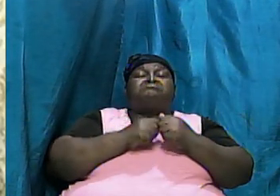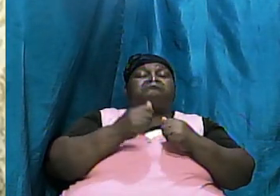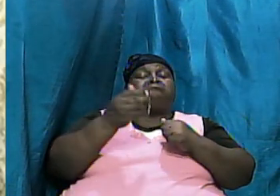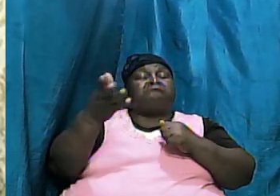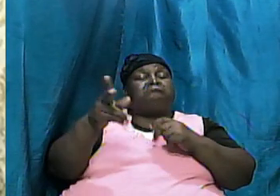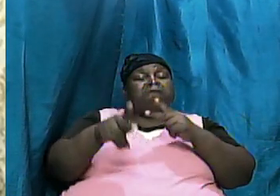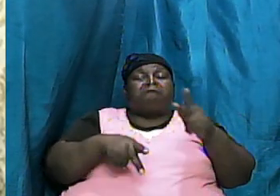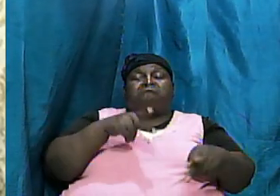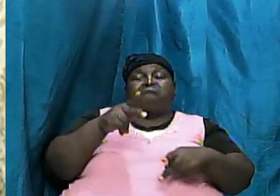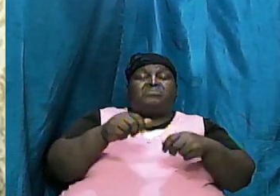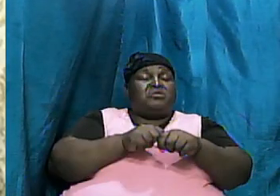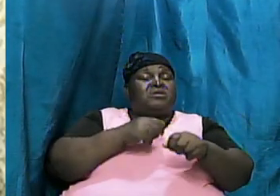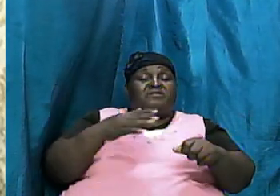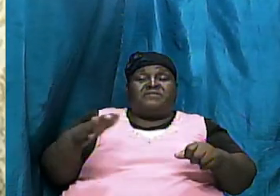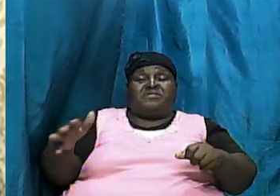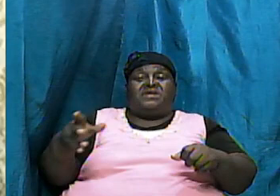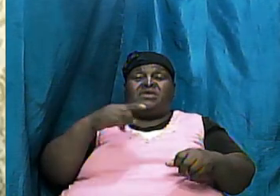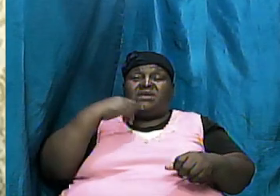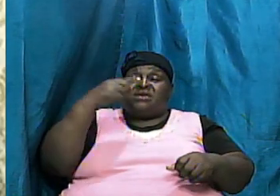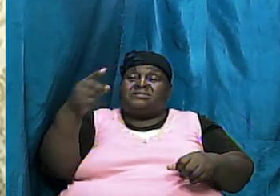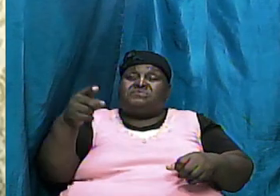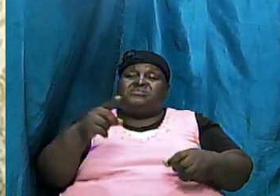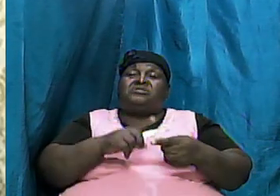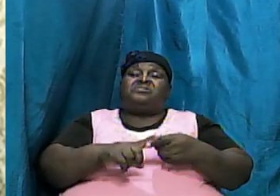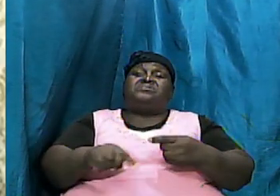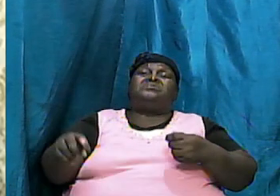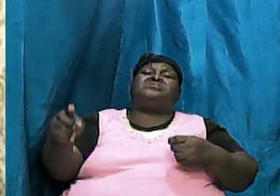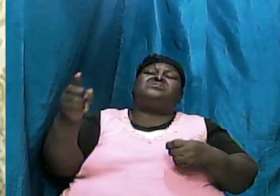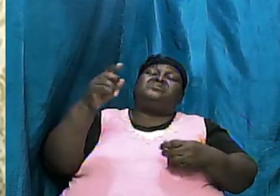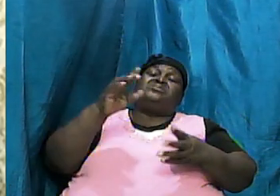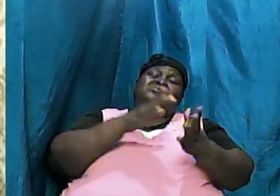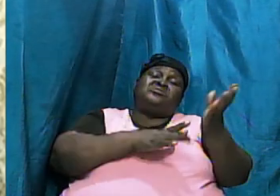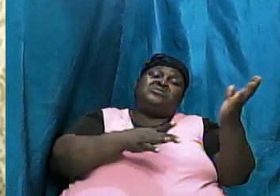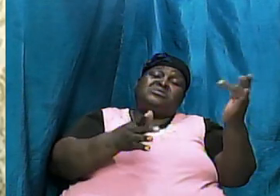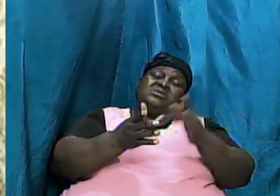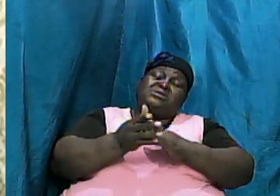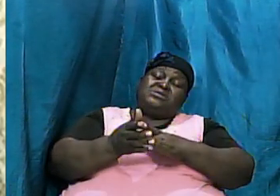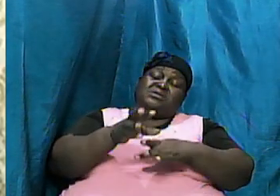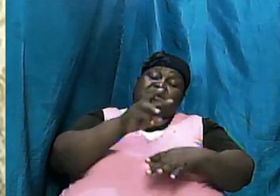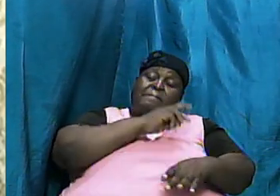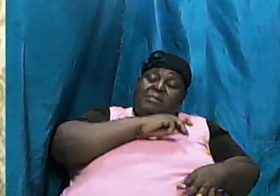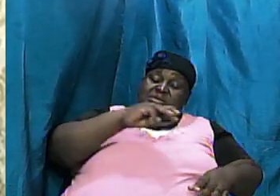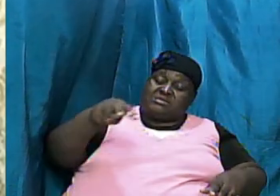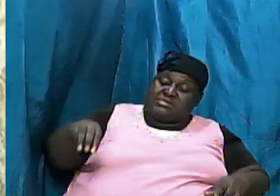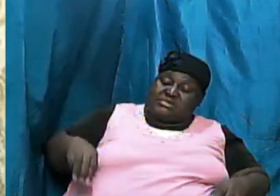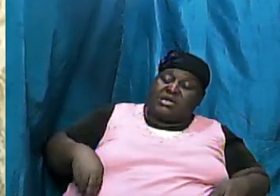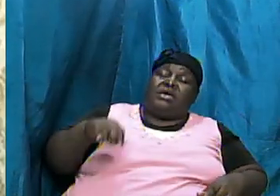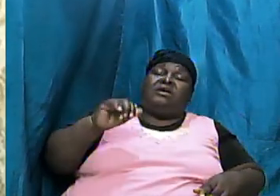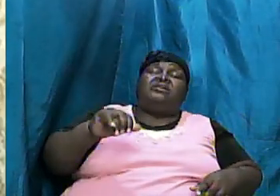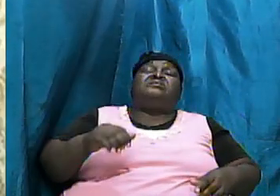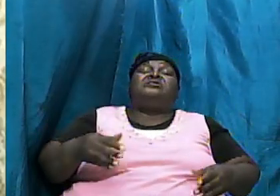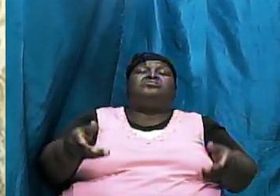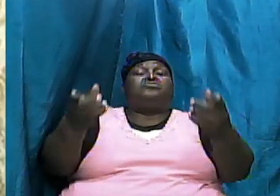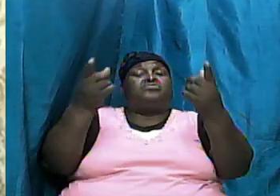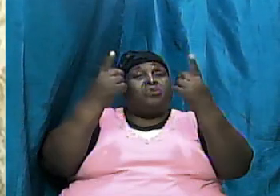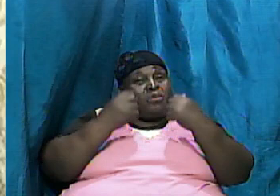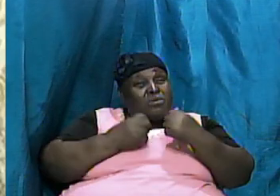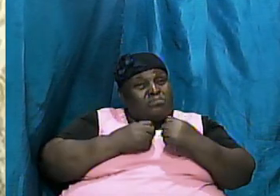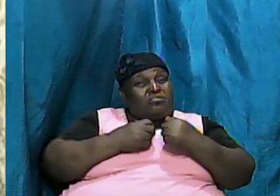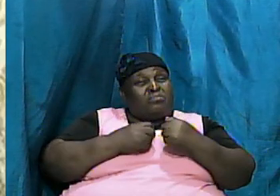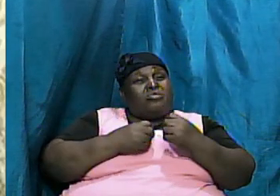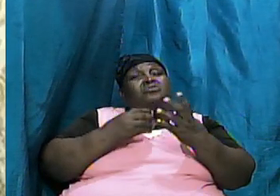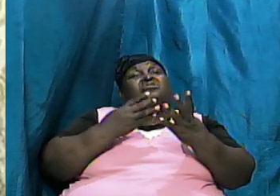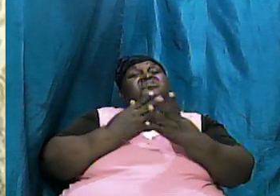the Bible speaks to ultimately the Messiah that would have come through the lineage of Abraham